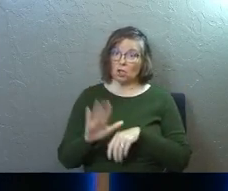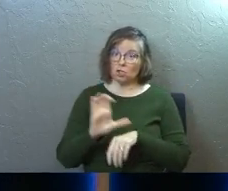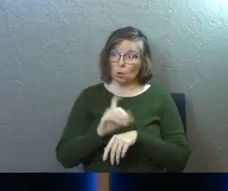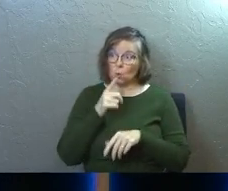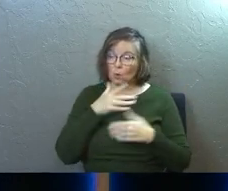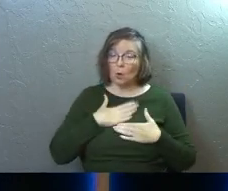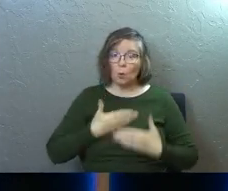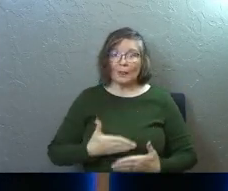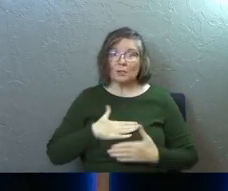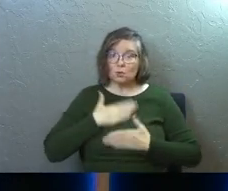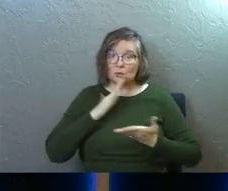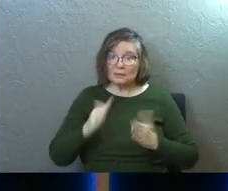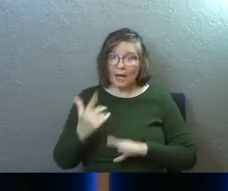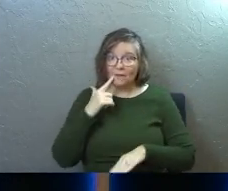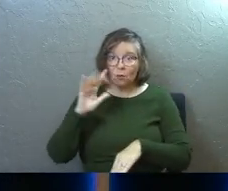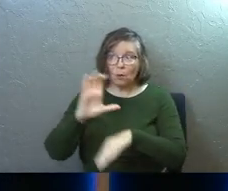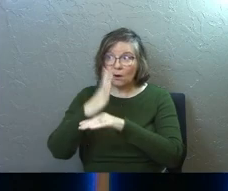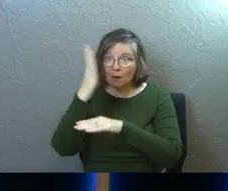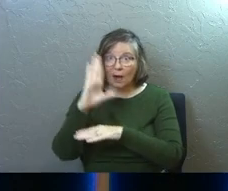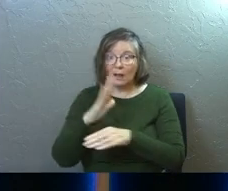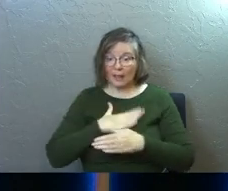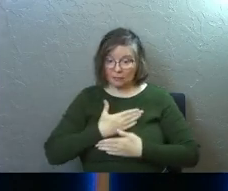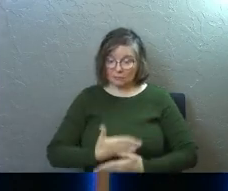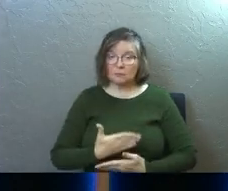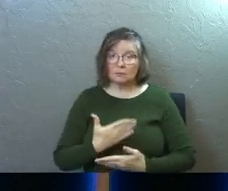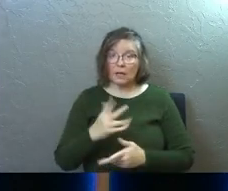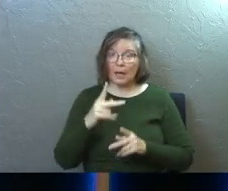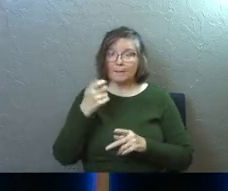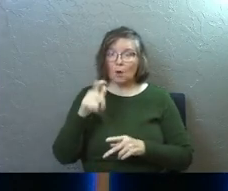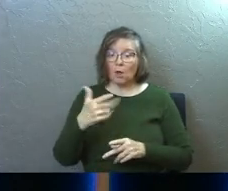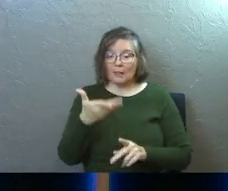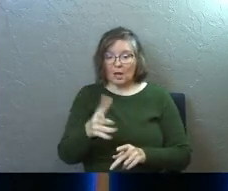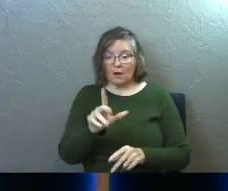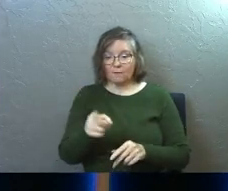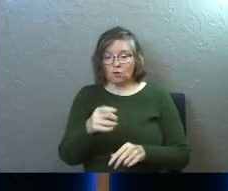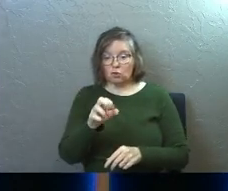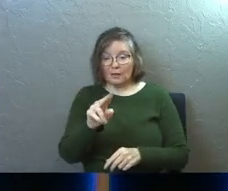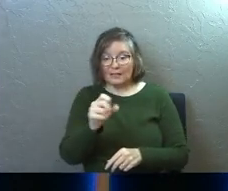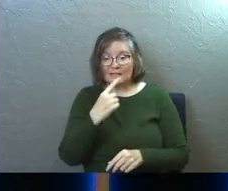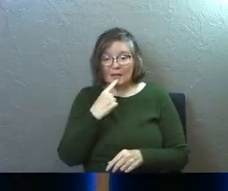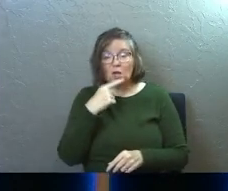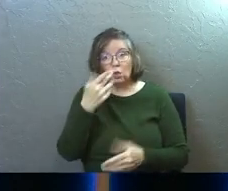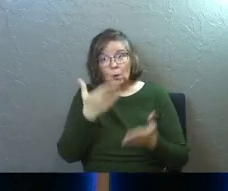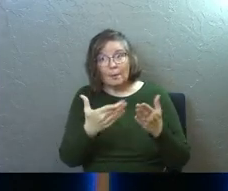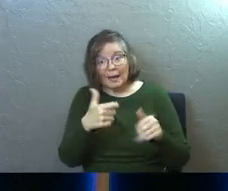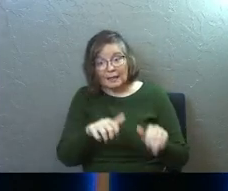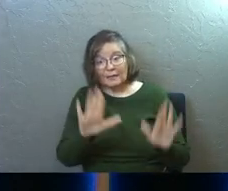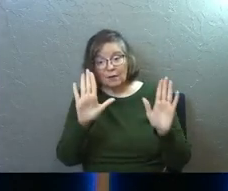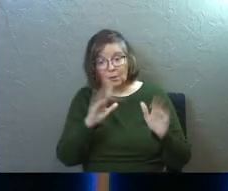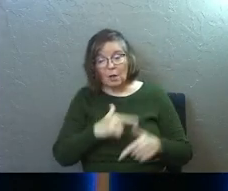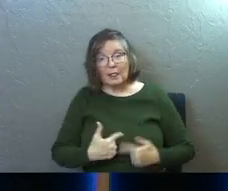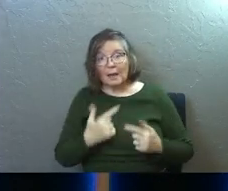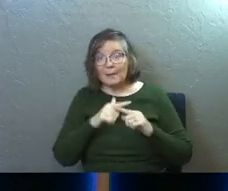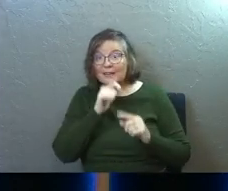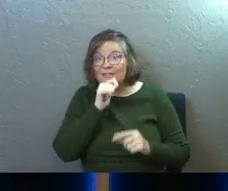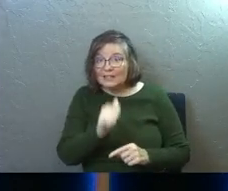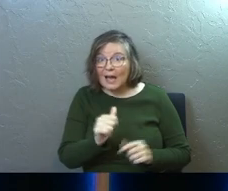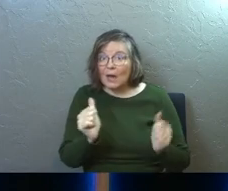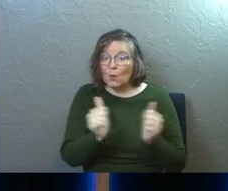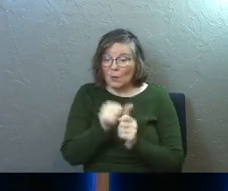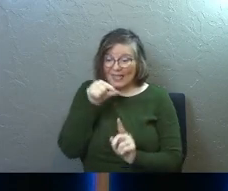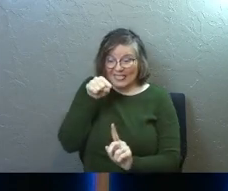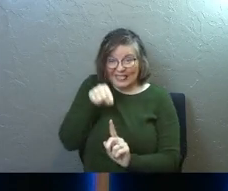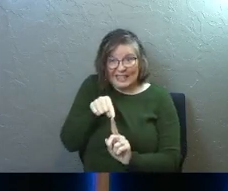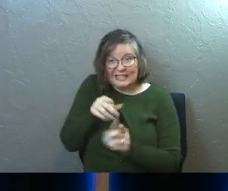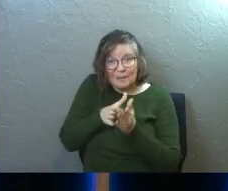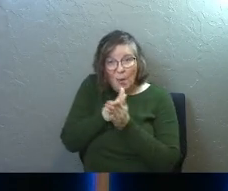their lives away, like literally giving their lives away. And Paul's there in 1 Corinthians saying, you might give your life away, but if it's not with